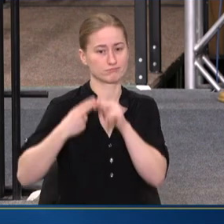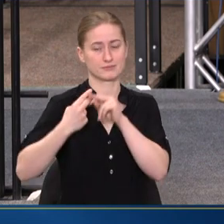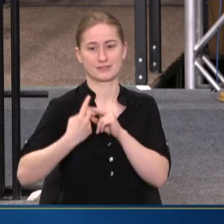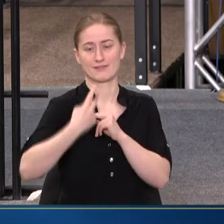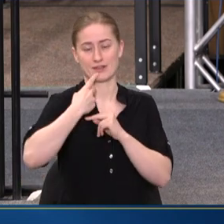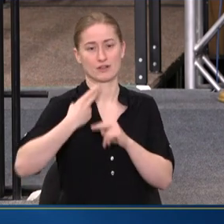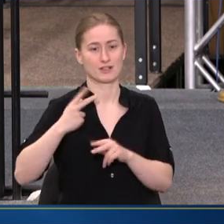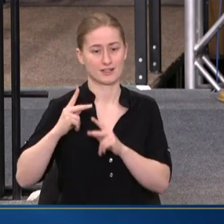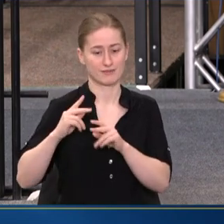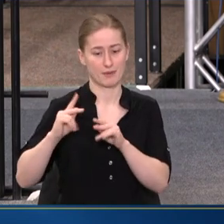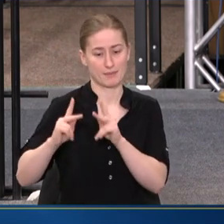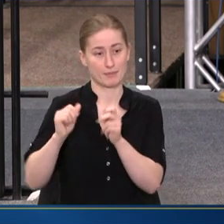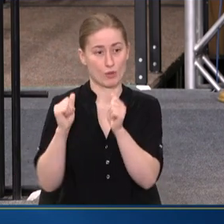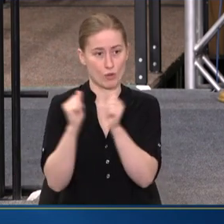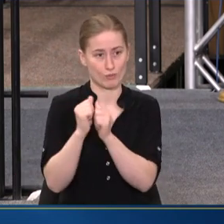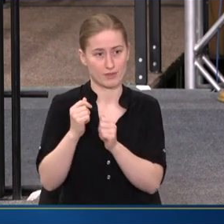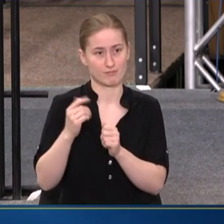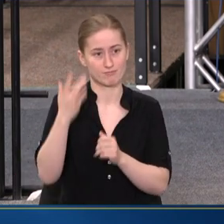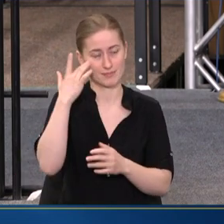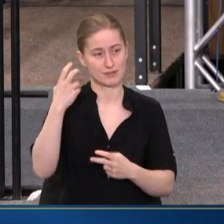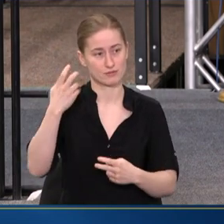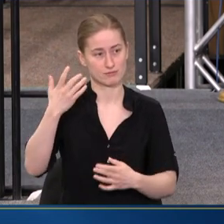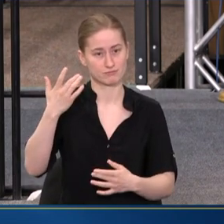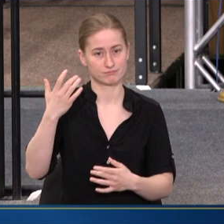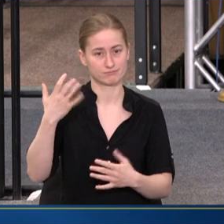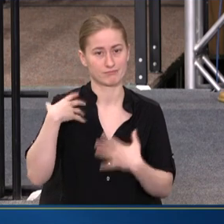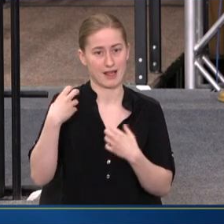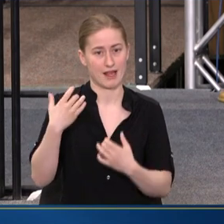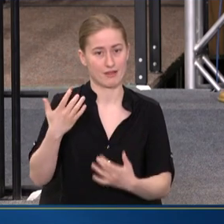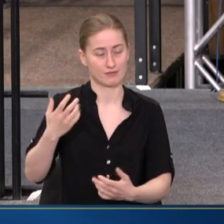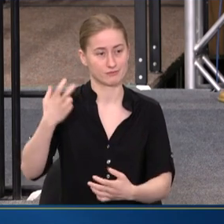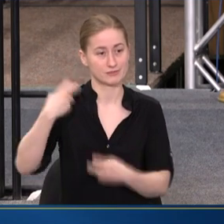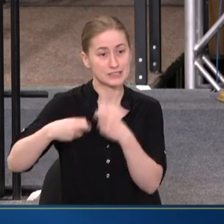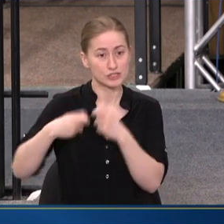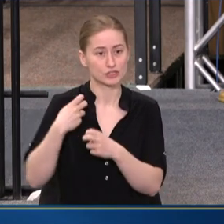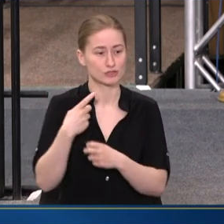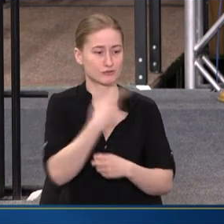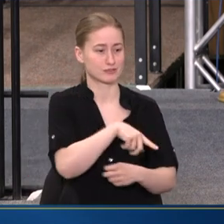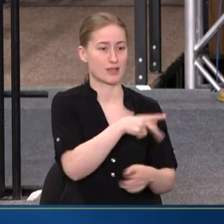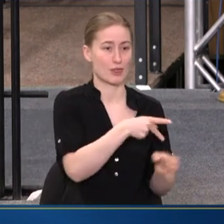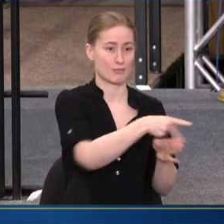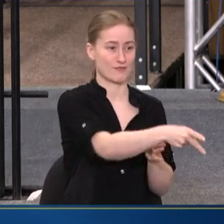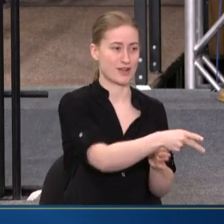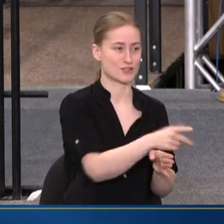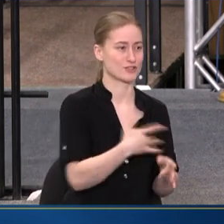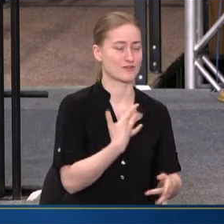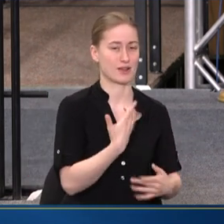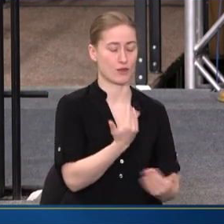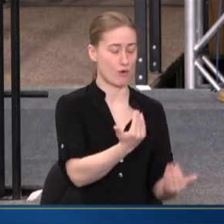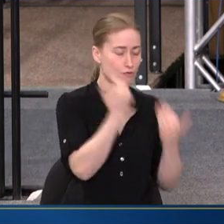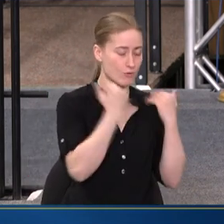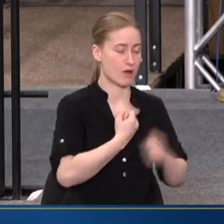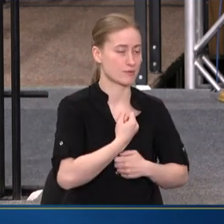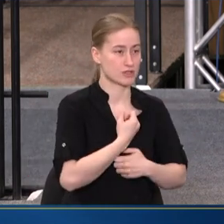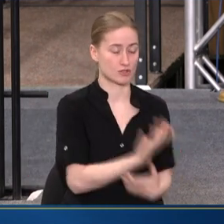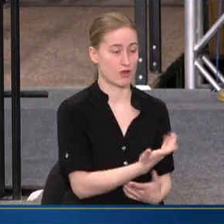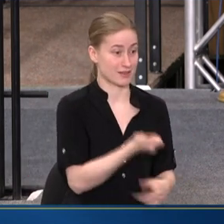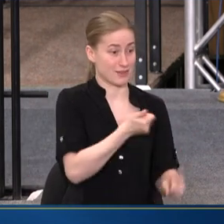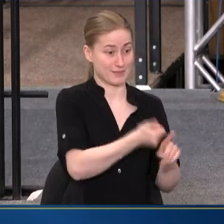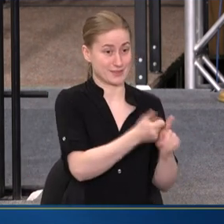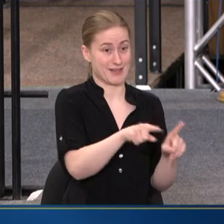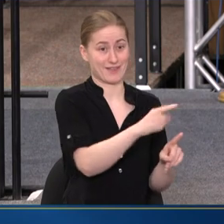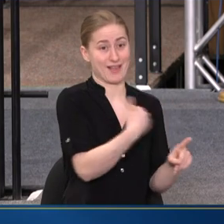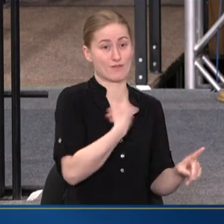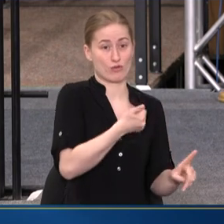MENTAL HEALTH PROFESSIONALS ARE FEELING OVERWHELMED, EXHAUSTED, MANY OF THEM QUITE FRANKLY HAVE THEIR OWN MENTAL